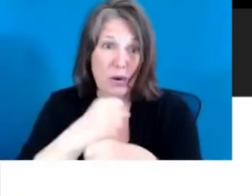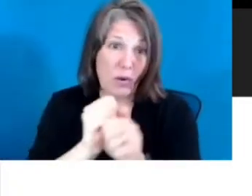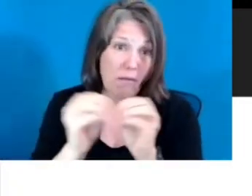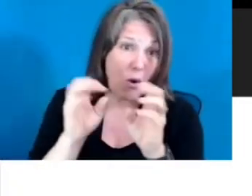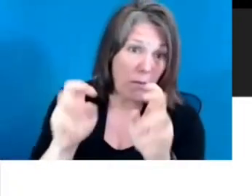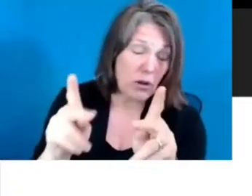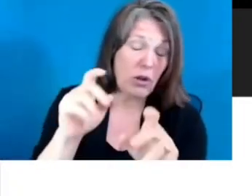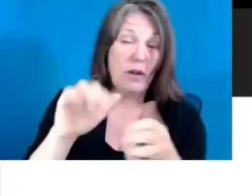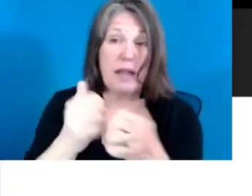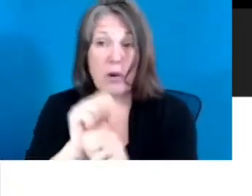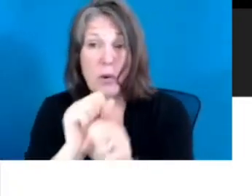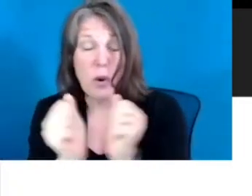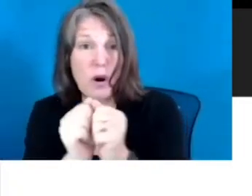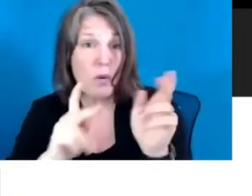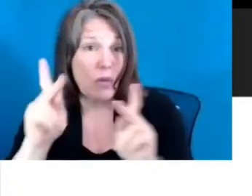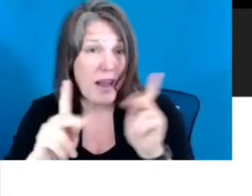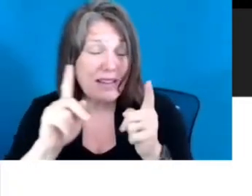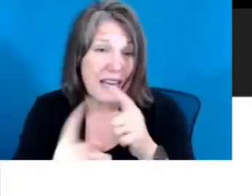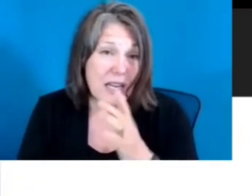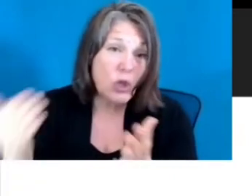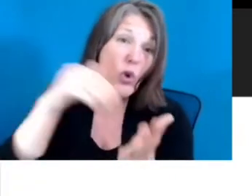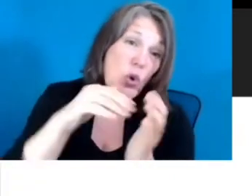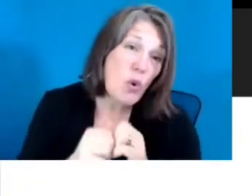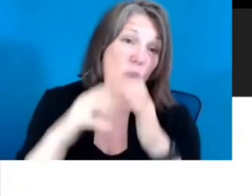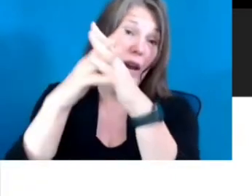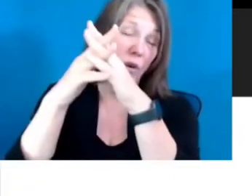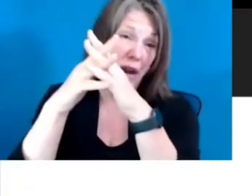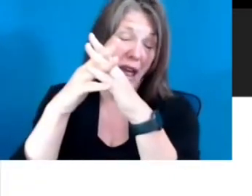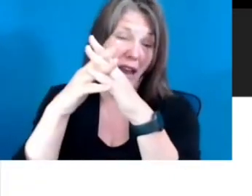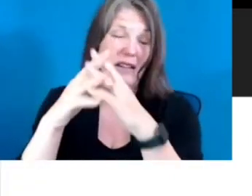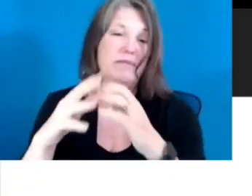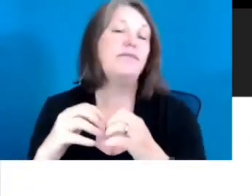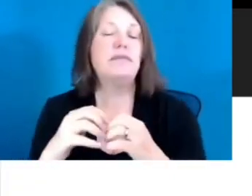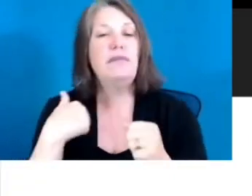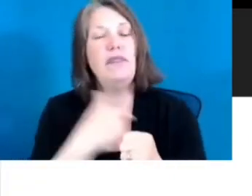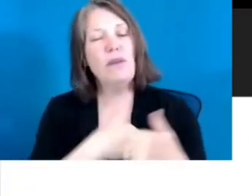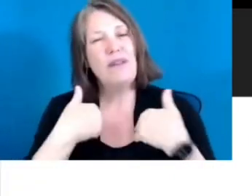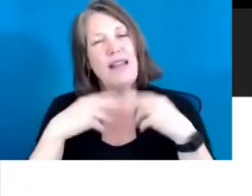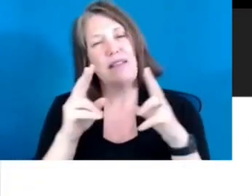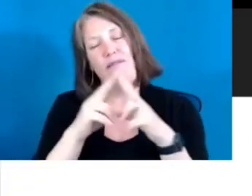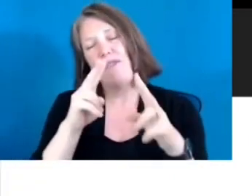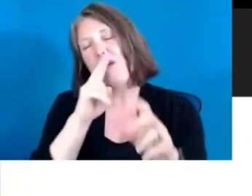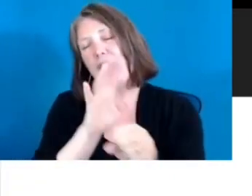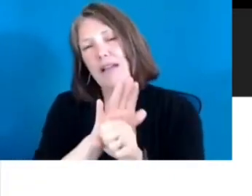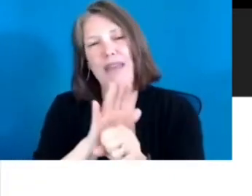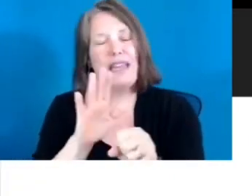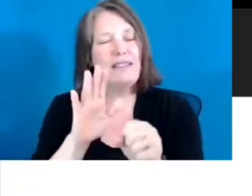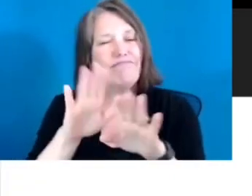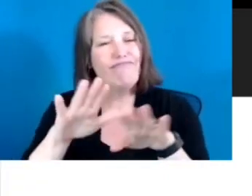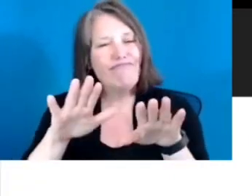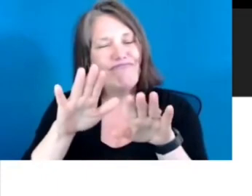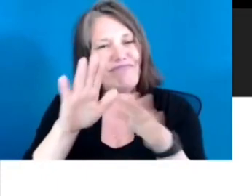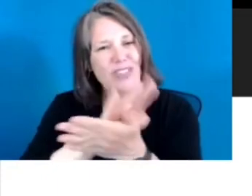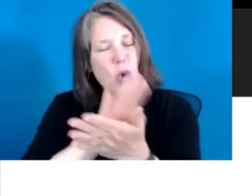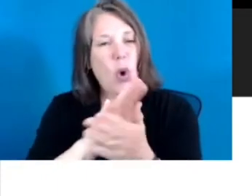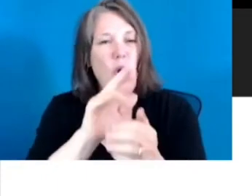how do we work with residents to recreate Appalachia. We have some very committed school partners. We work with three school districts,